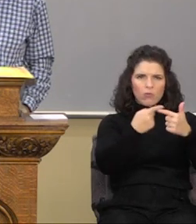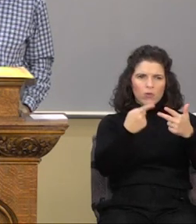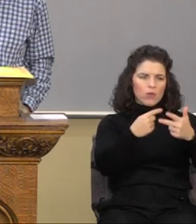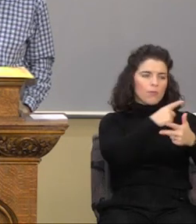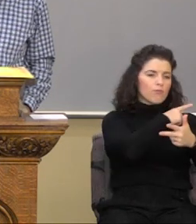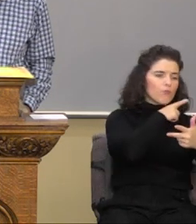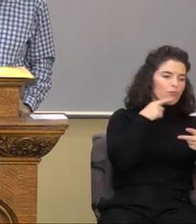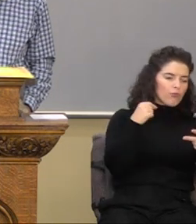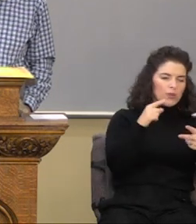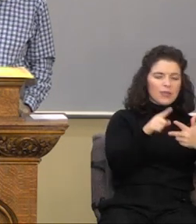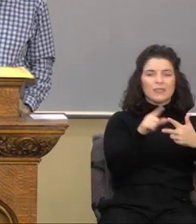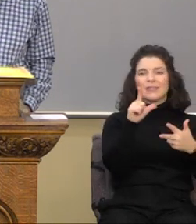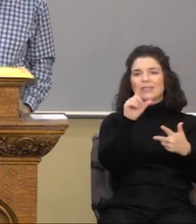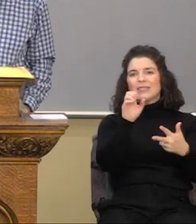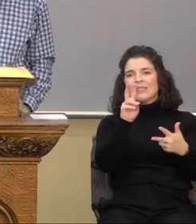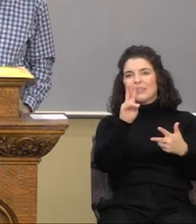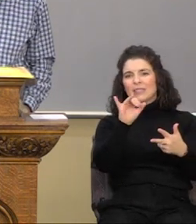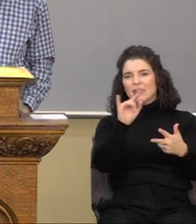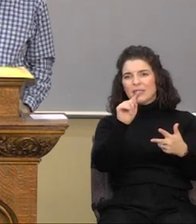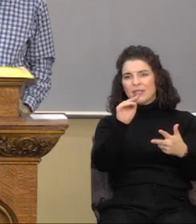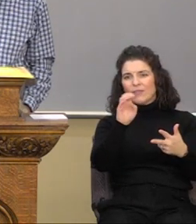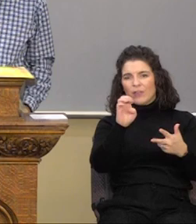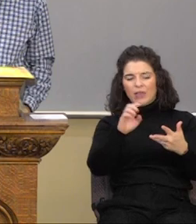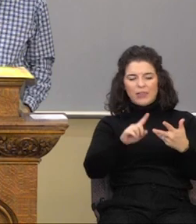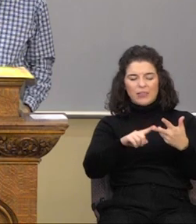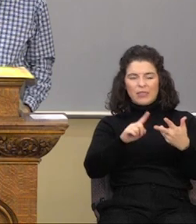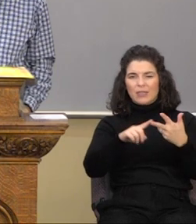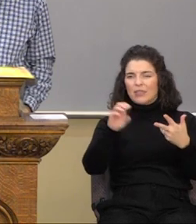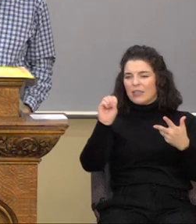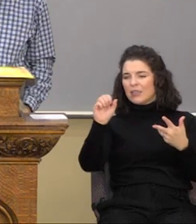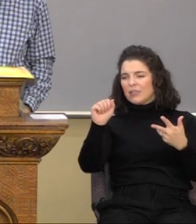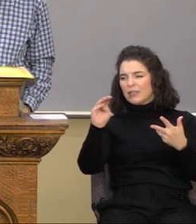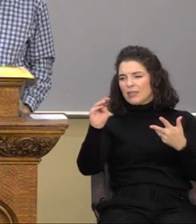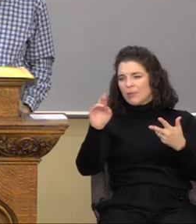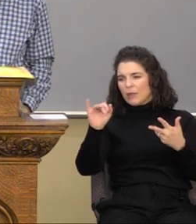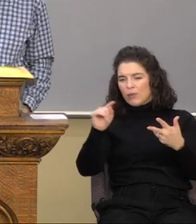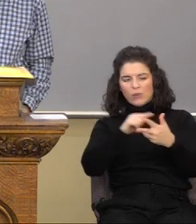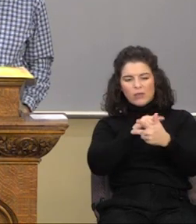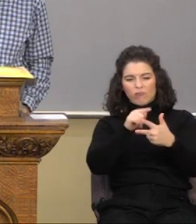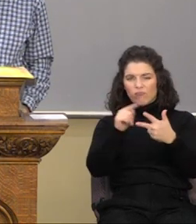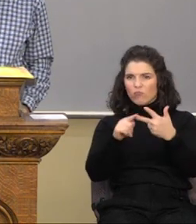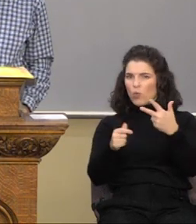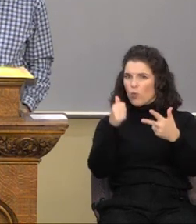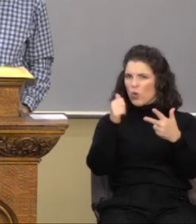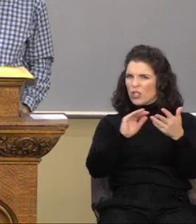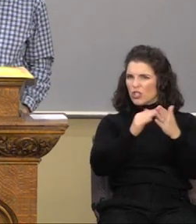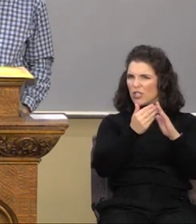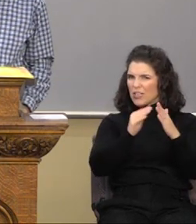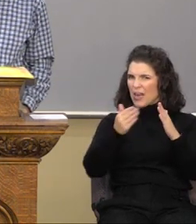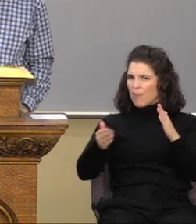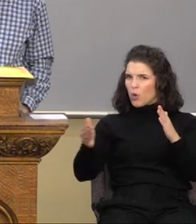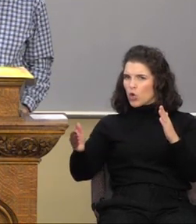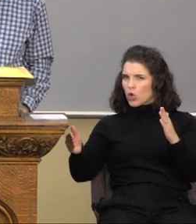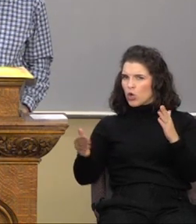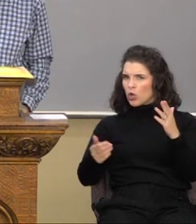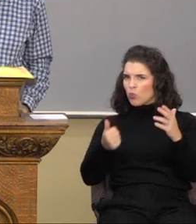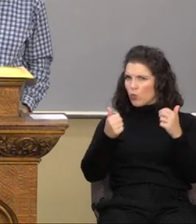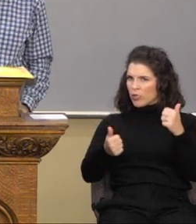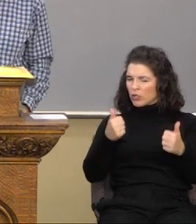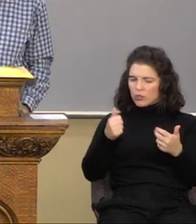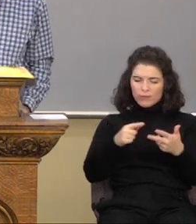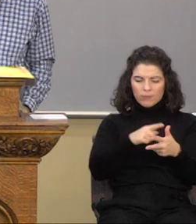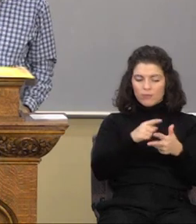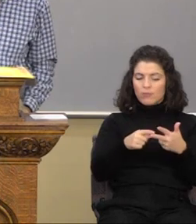thinketh thou was neighbor unto him that fell among the thieves? And he